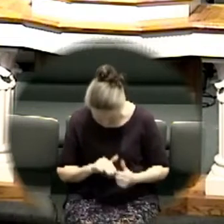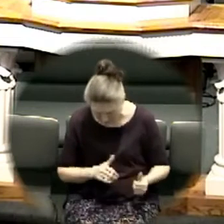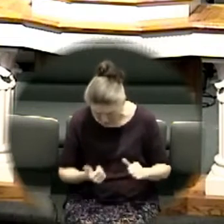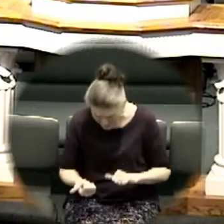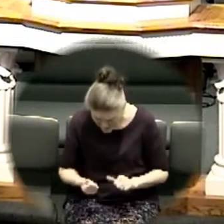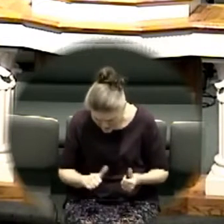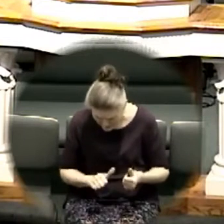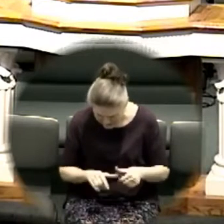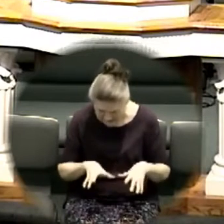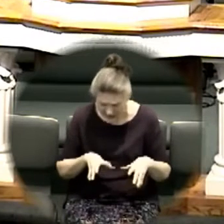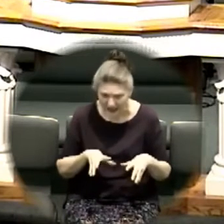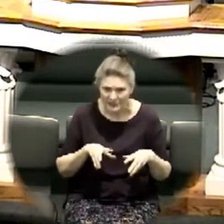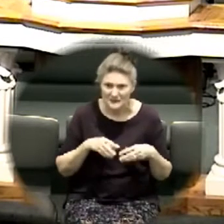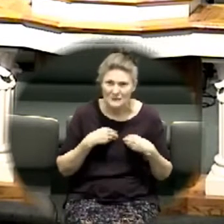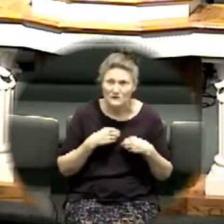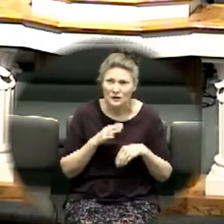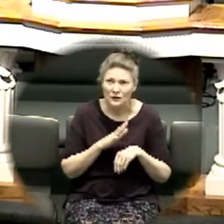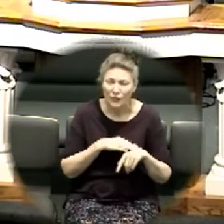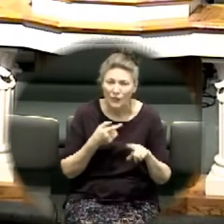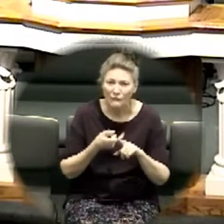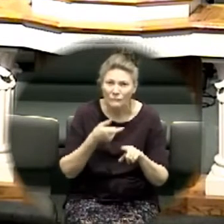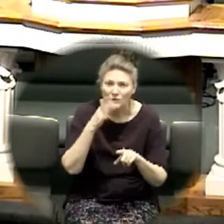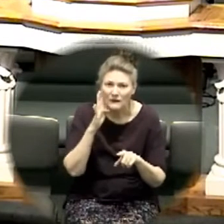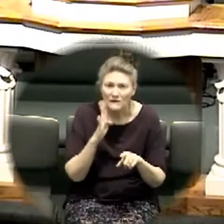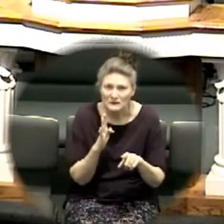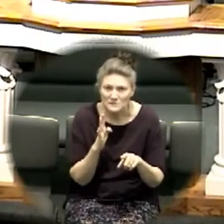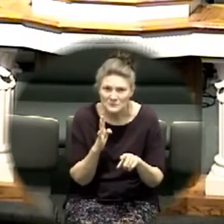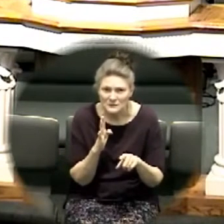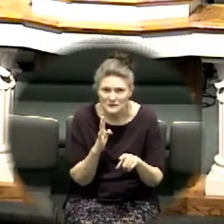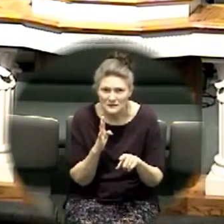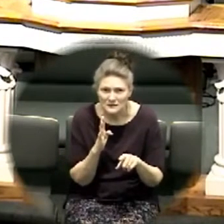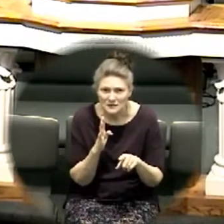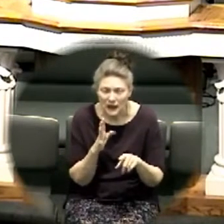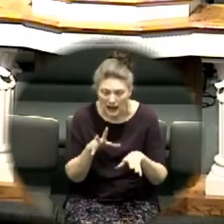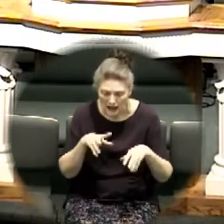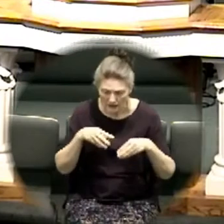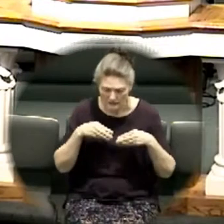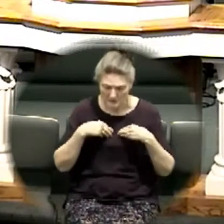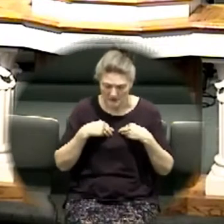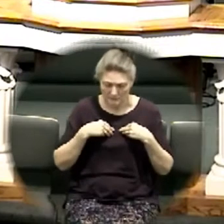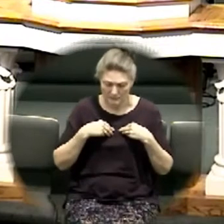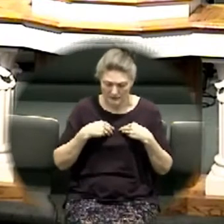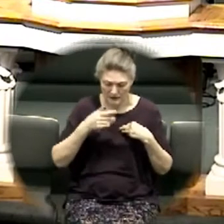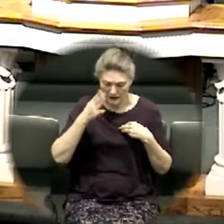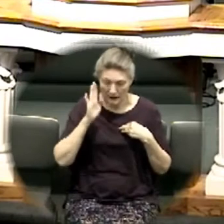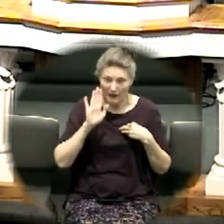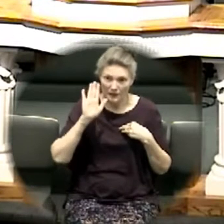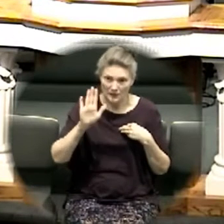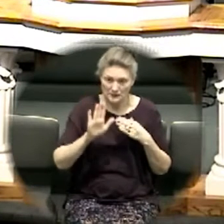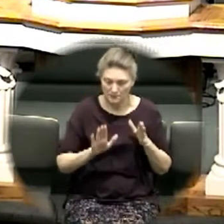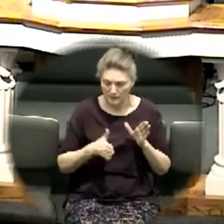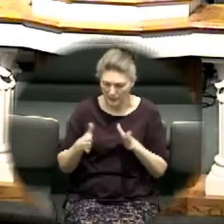get baptized accept a call from God accept the will of God in your life